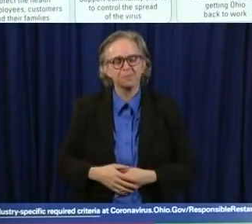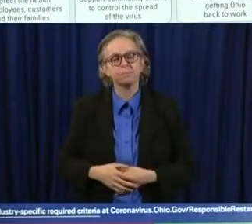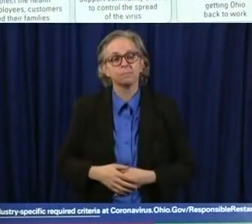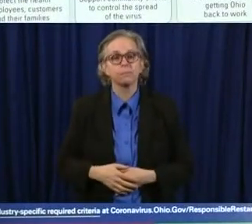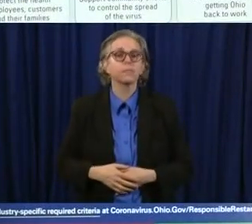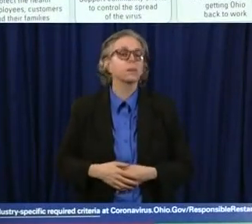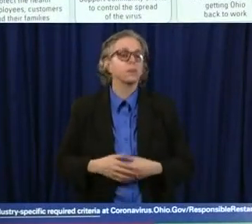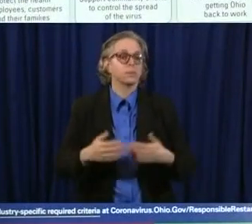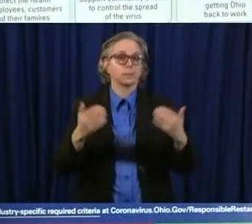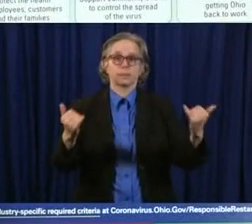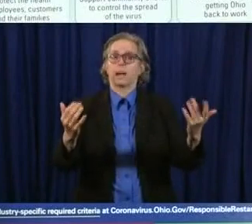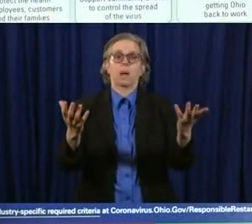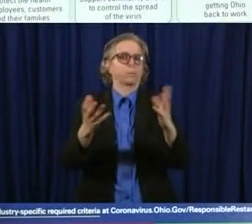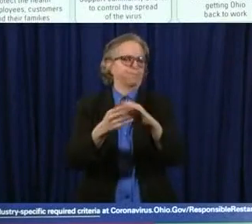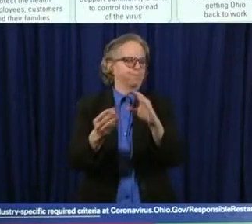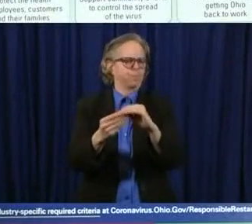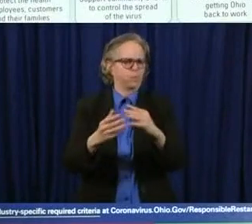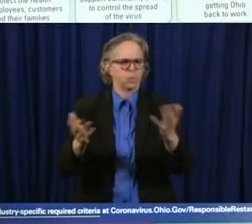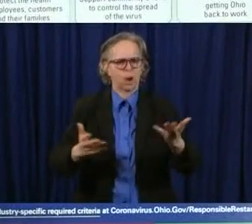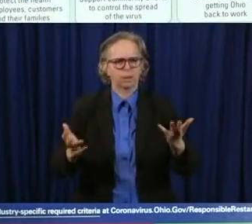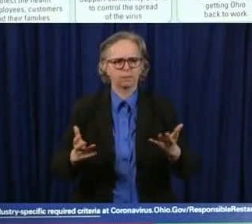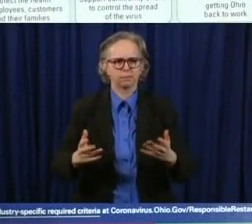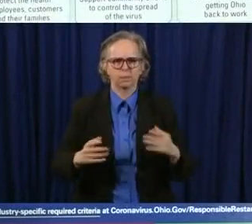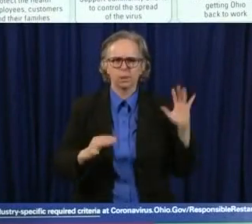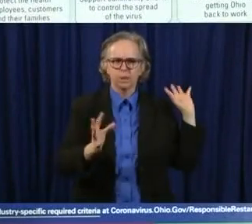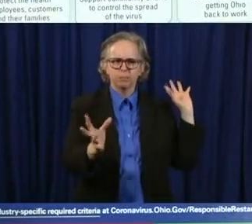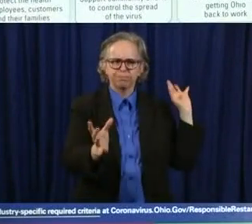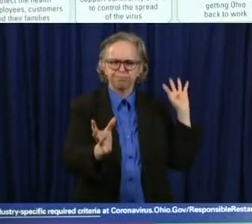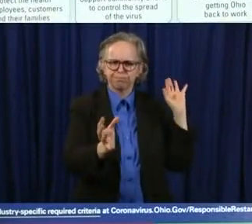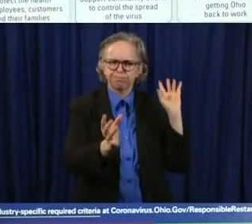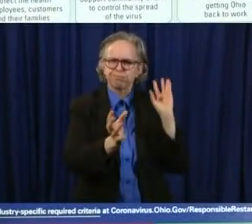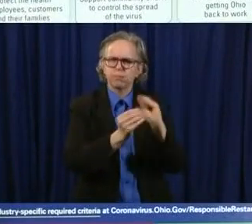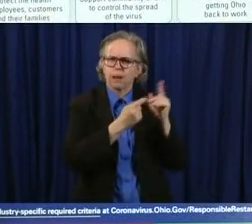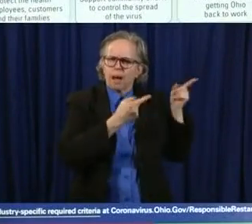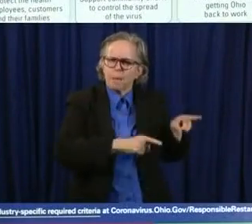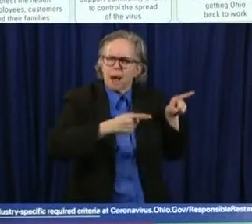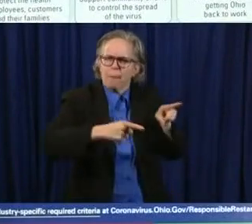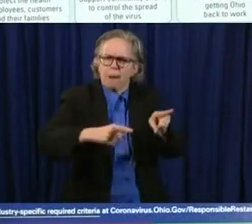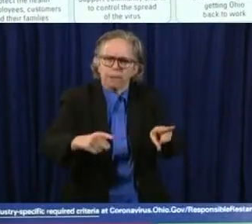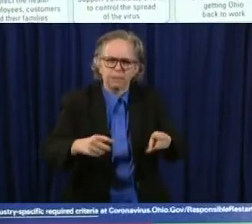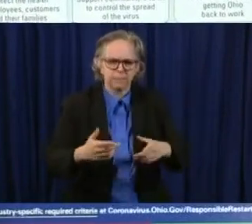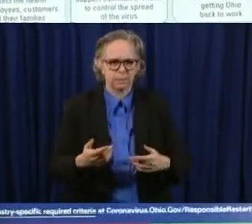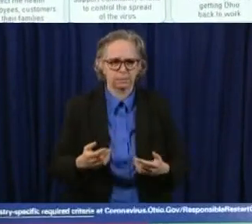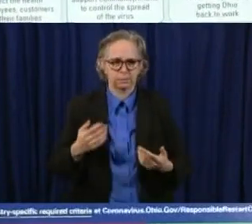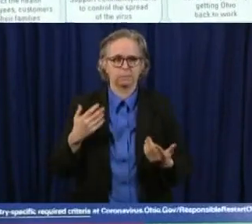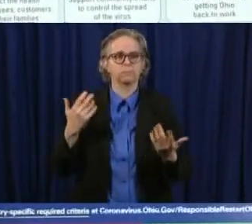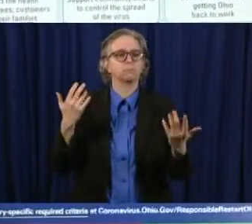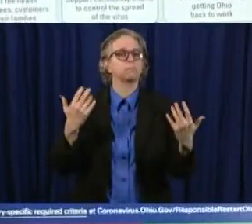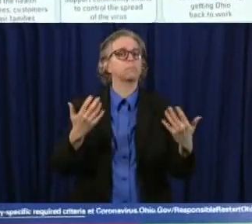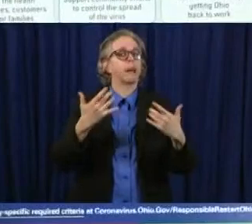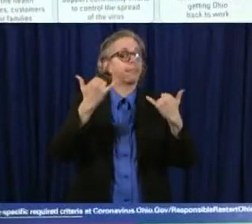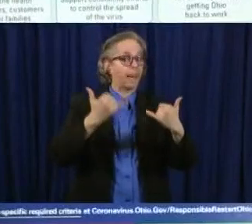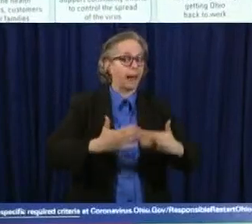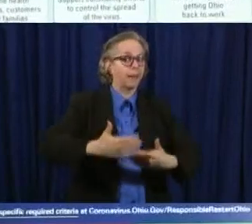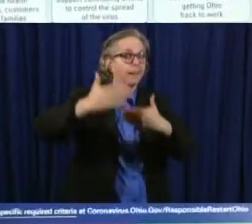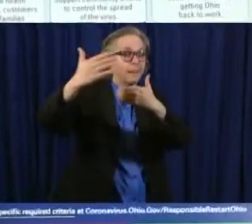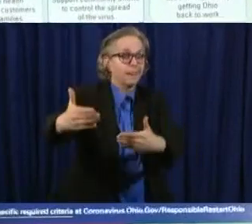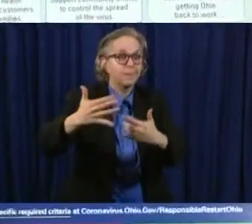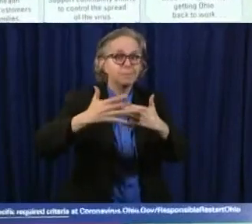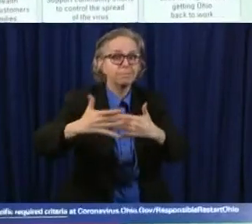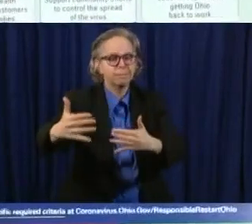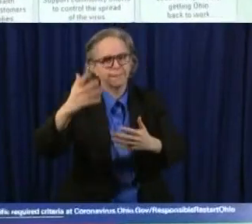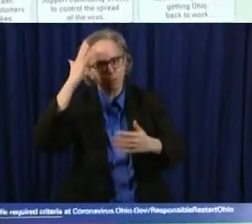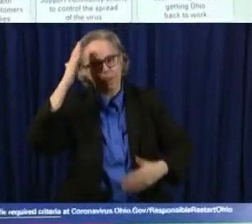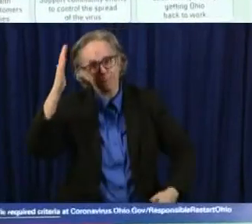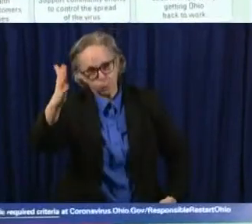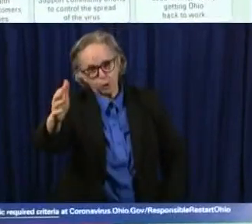where we've been, where we are today, and where we're going in the future in regard